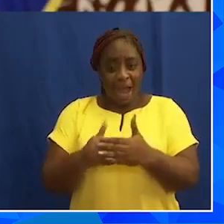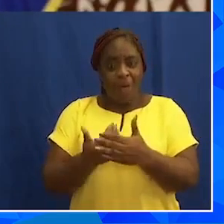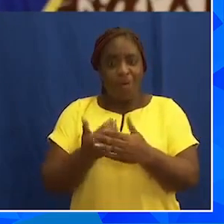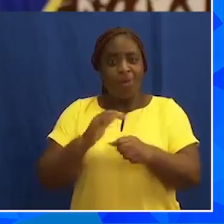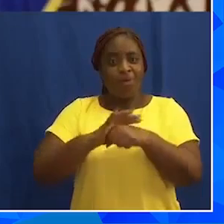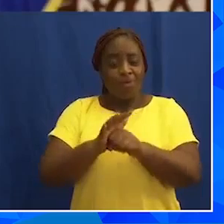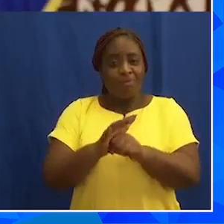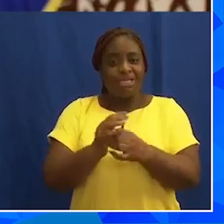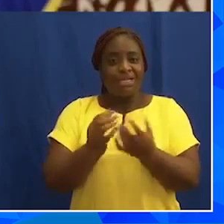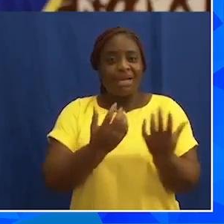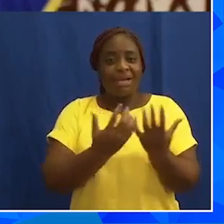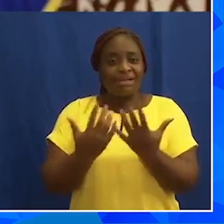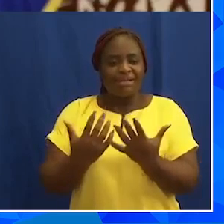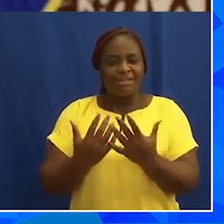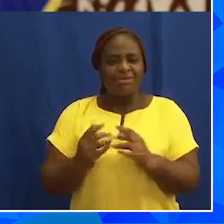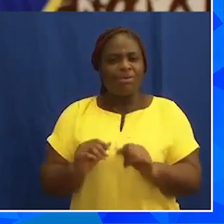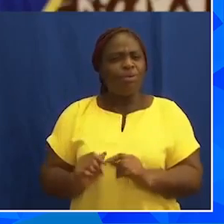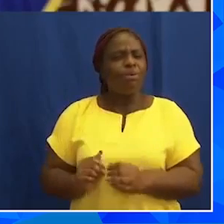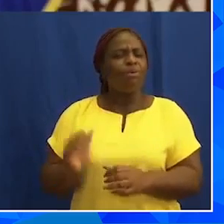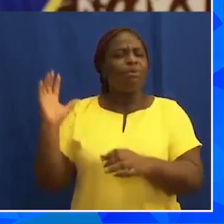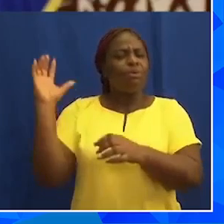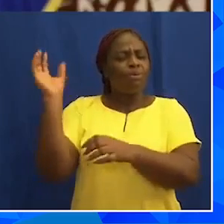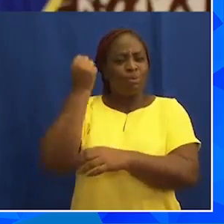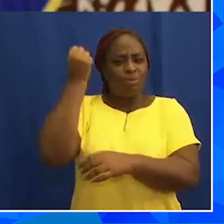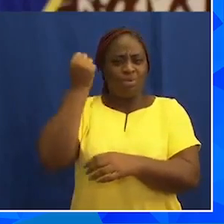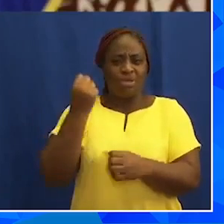won universal acclaim.